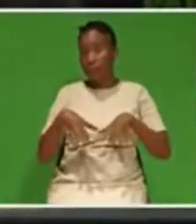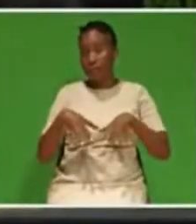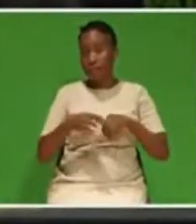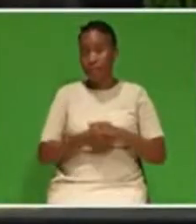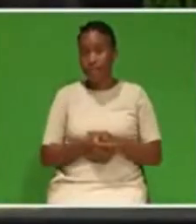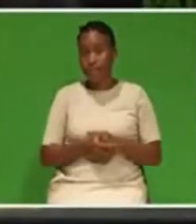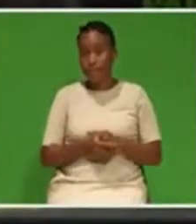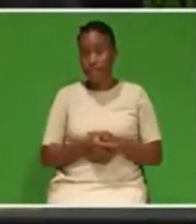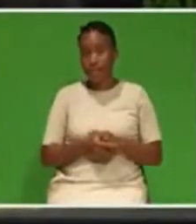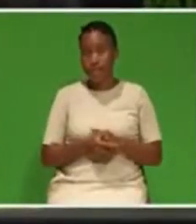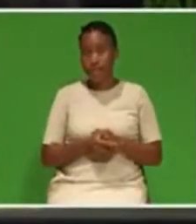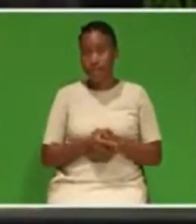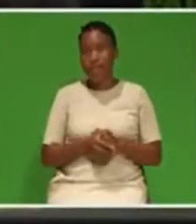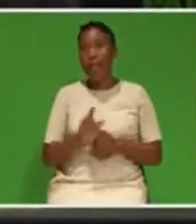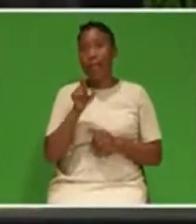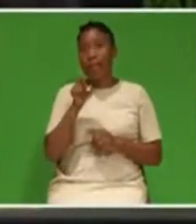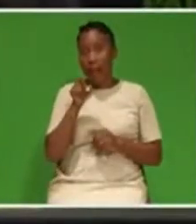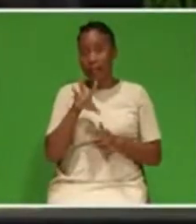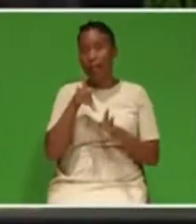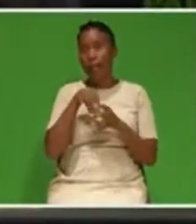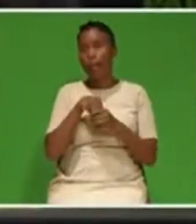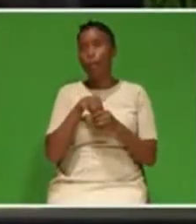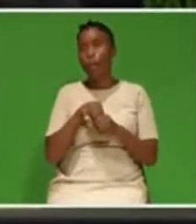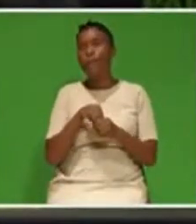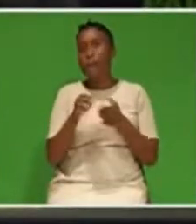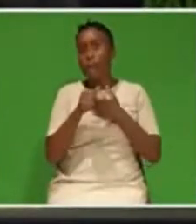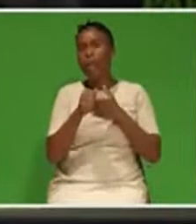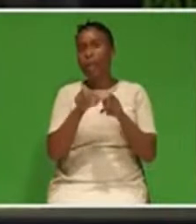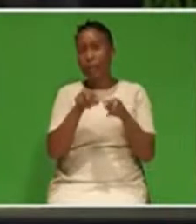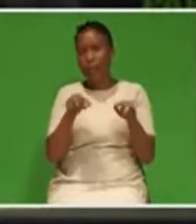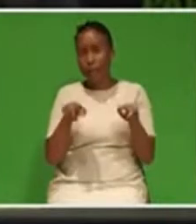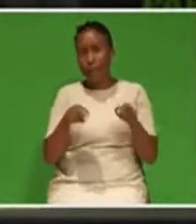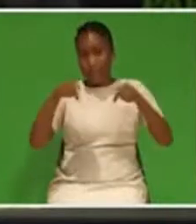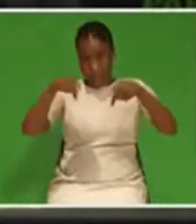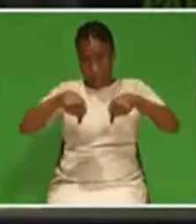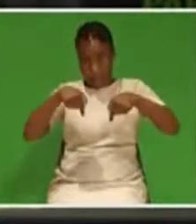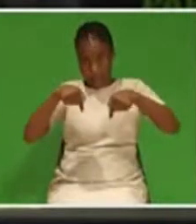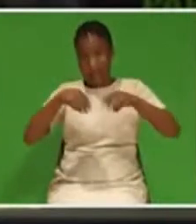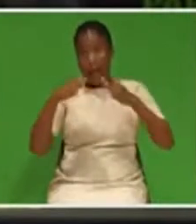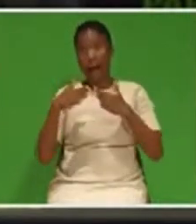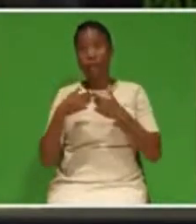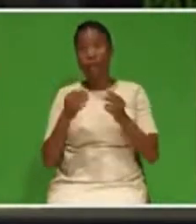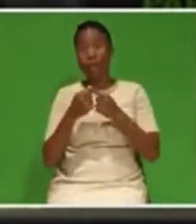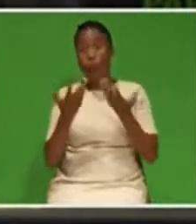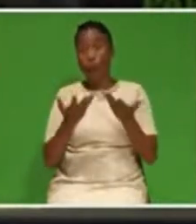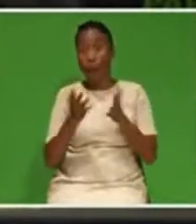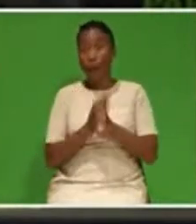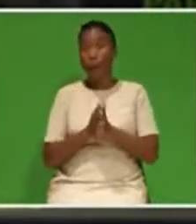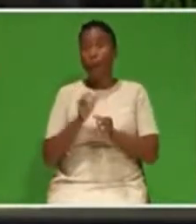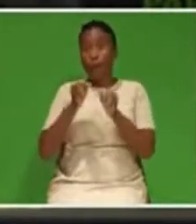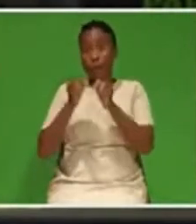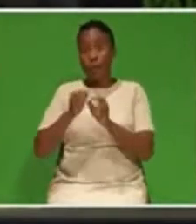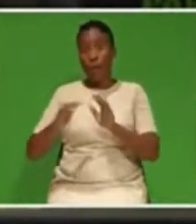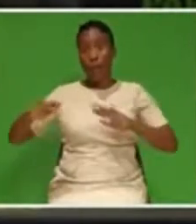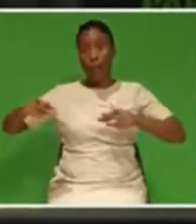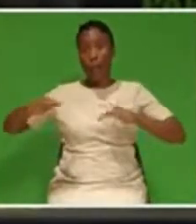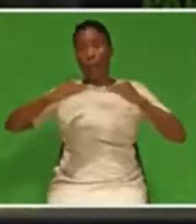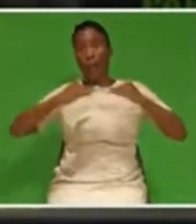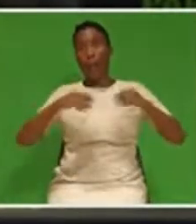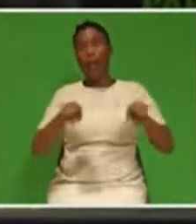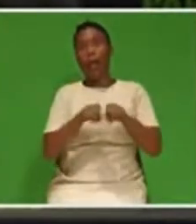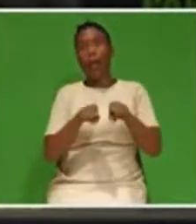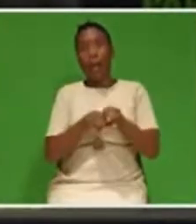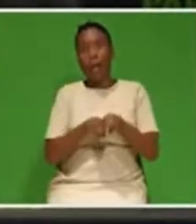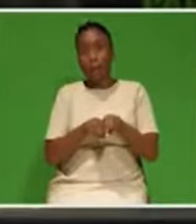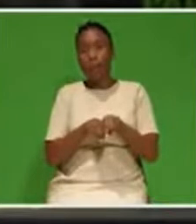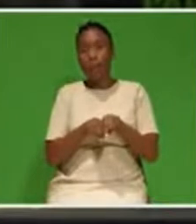This includes some leaders in this very House in the opposition, such as the Premier of the